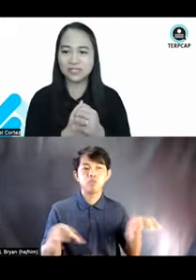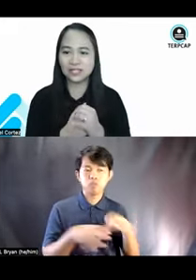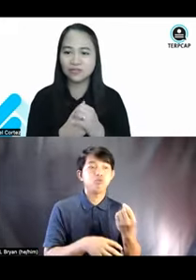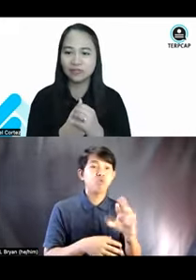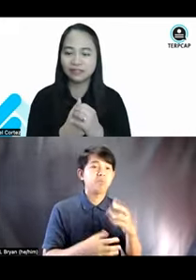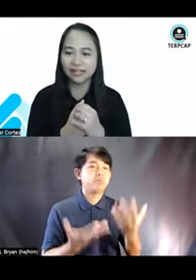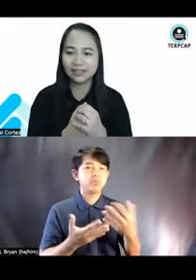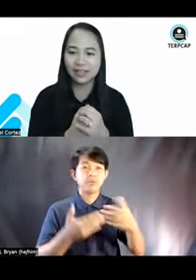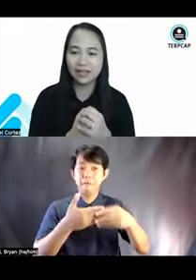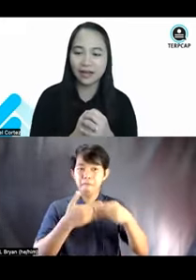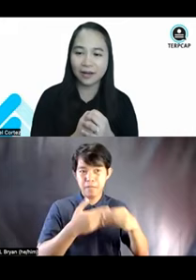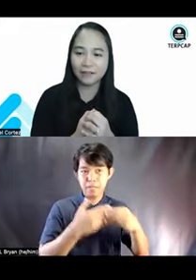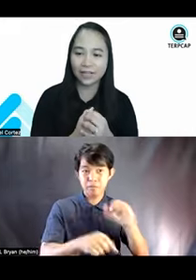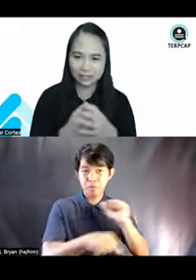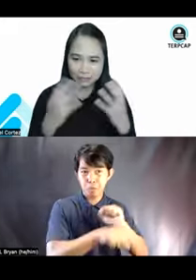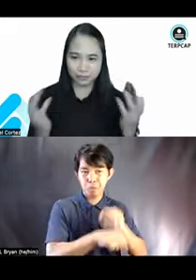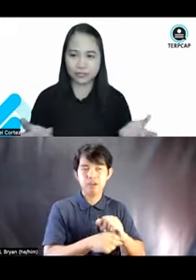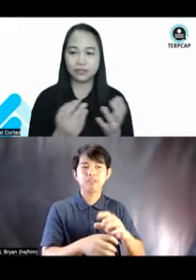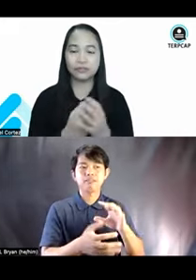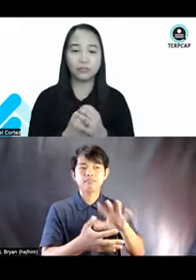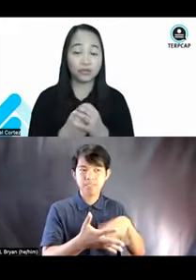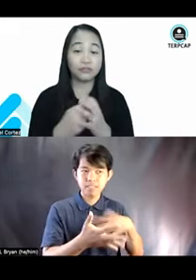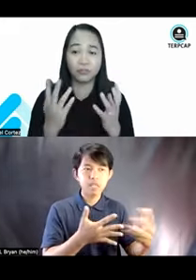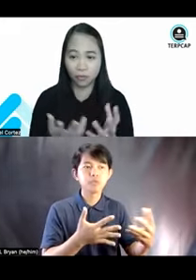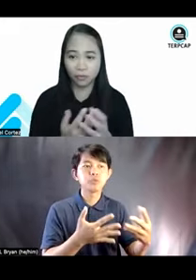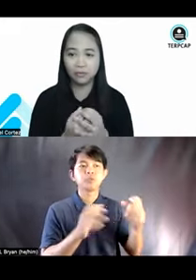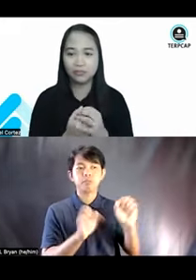working schedule, right? Um, can this person